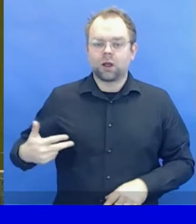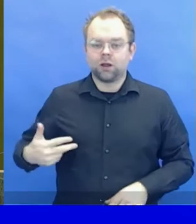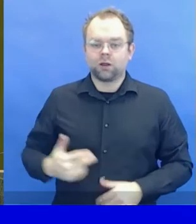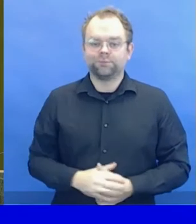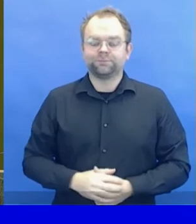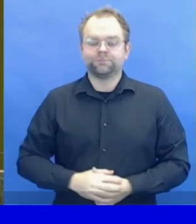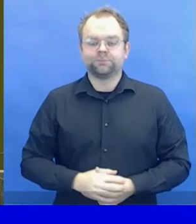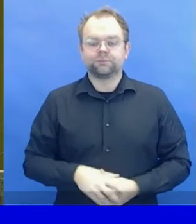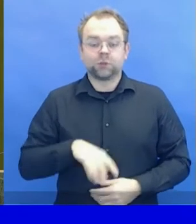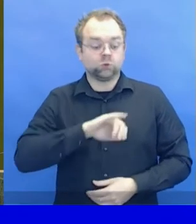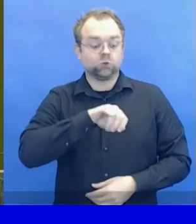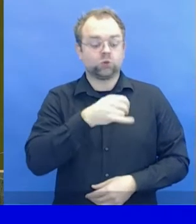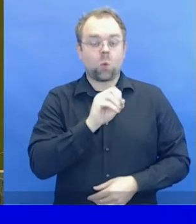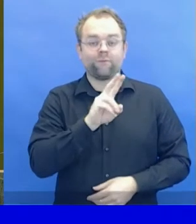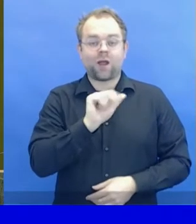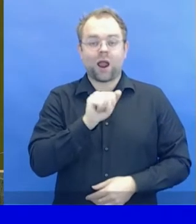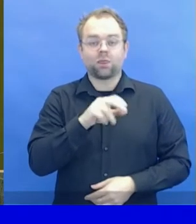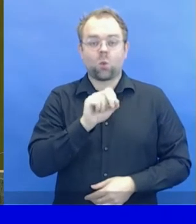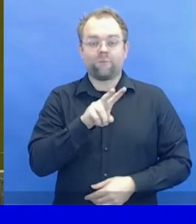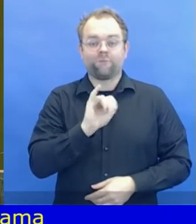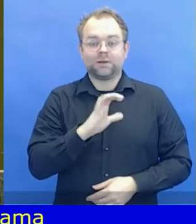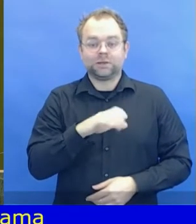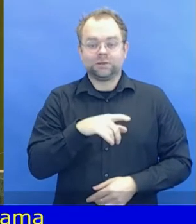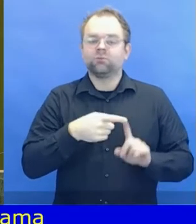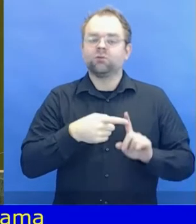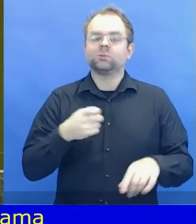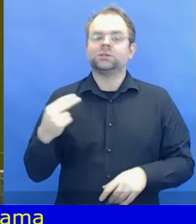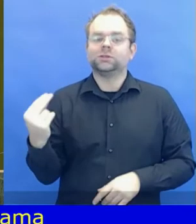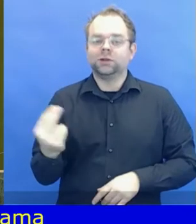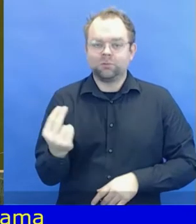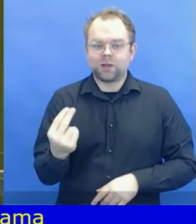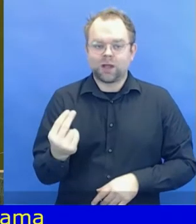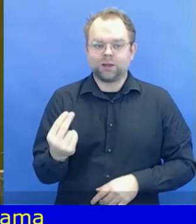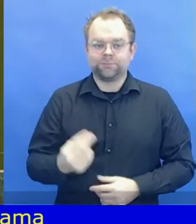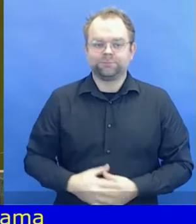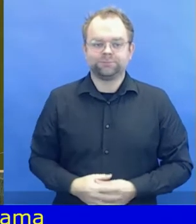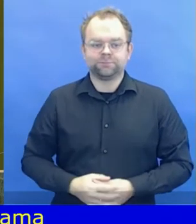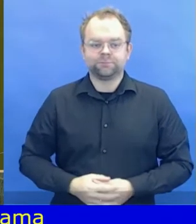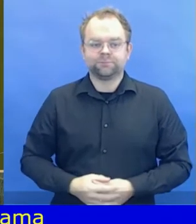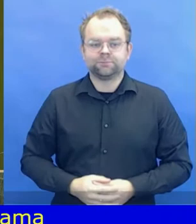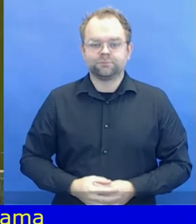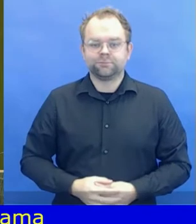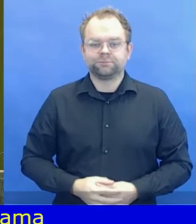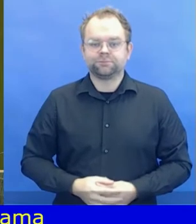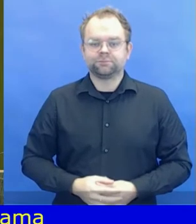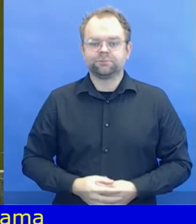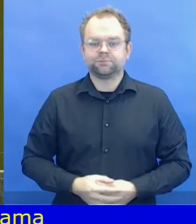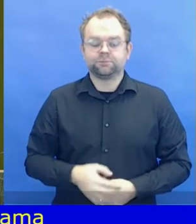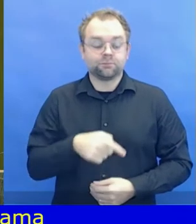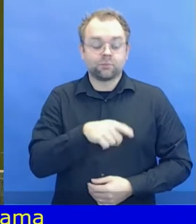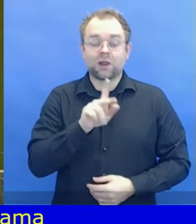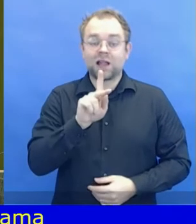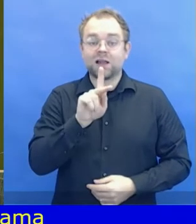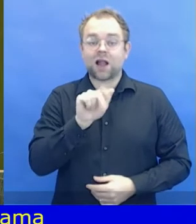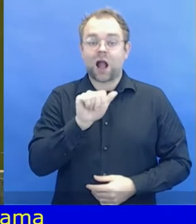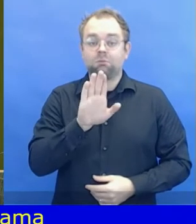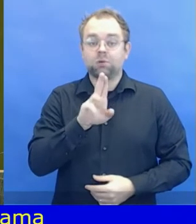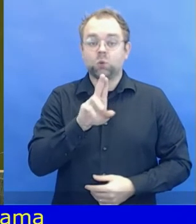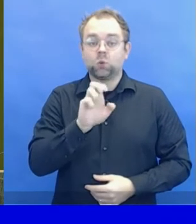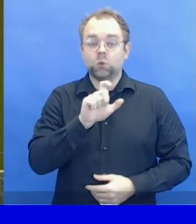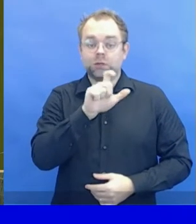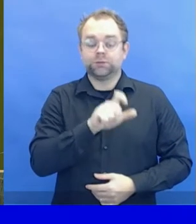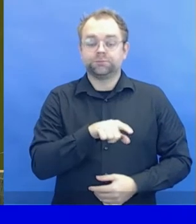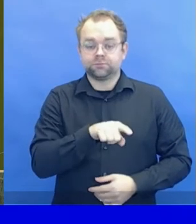Mr. Samuel Kabue from Kenya, Ms. Lizat Kaltayeva from Kazakhstan,